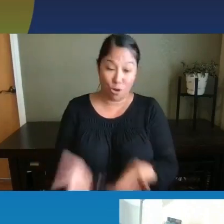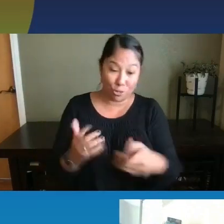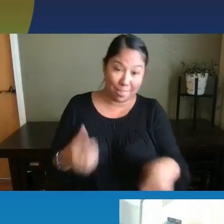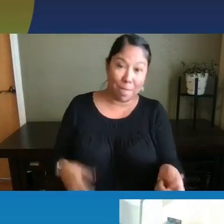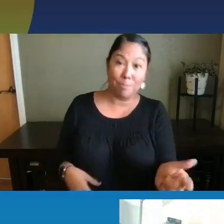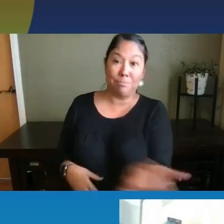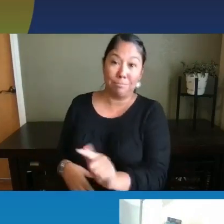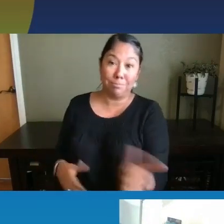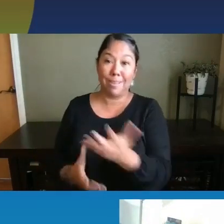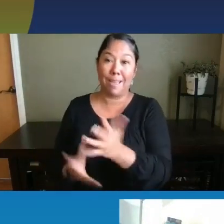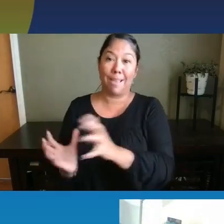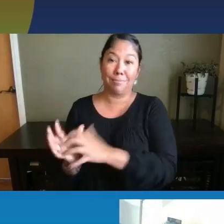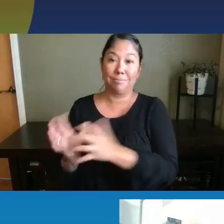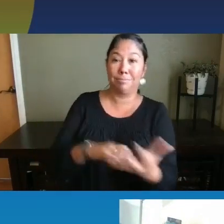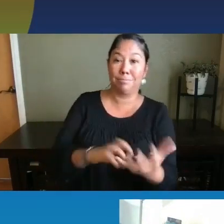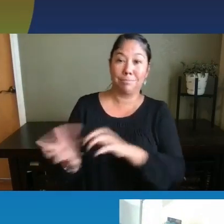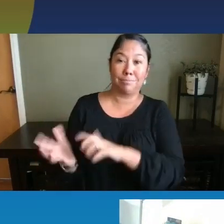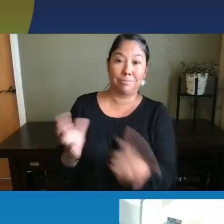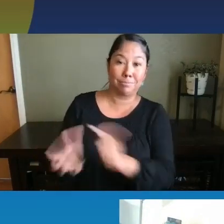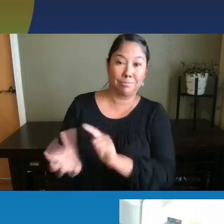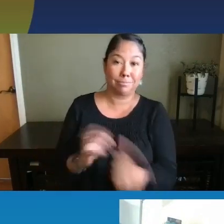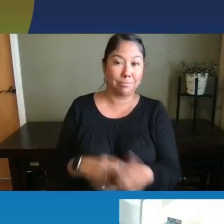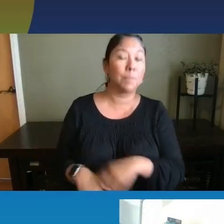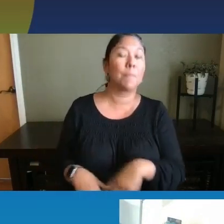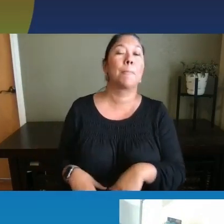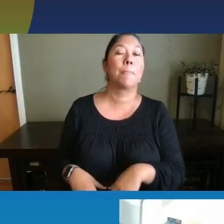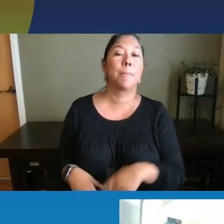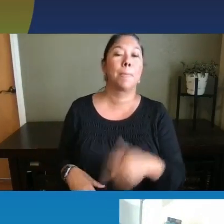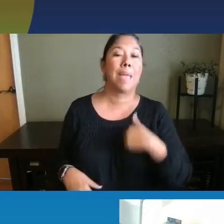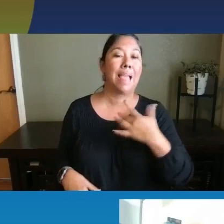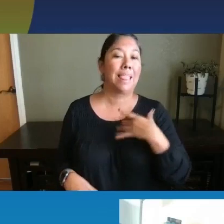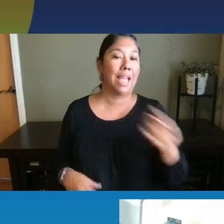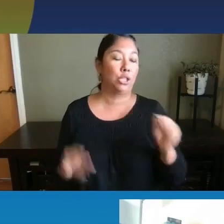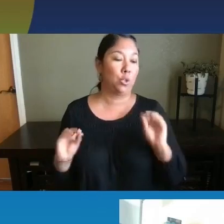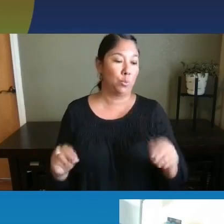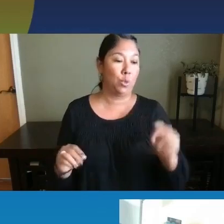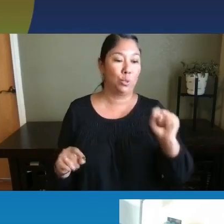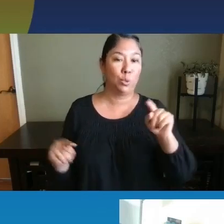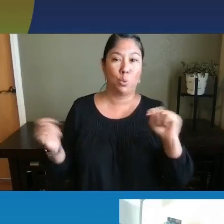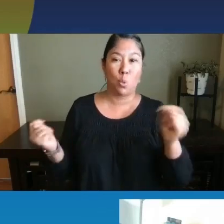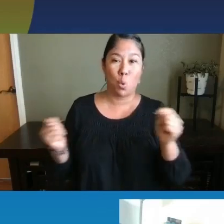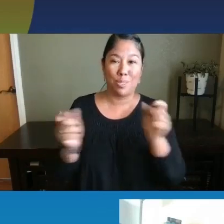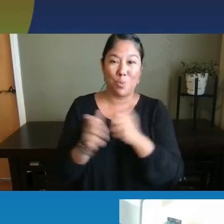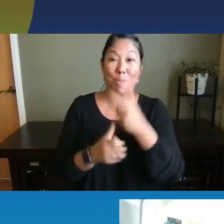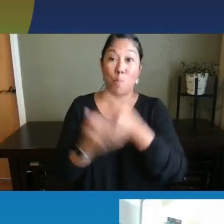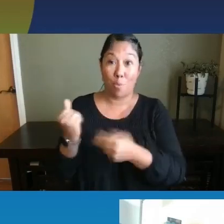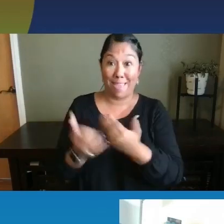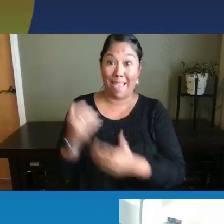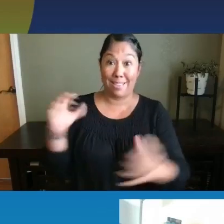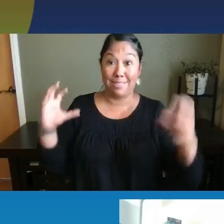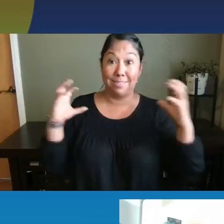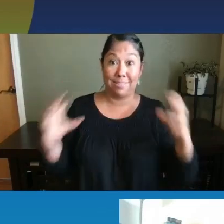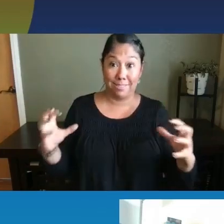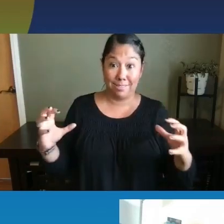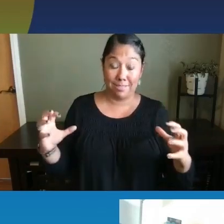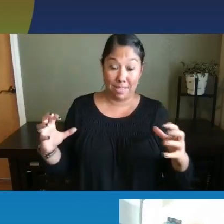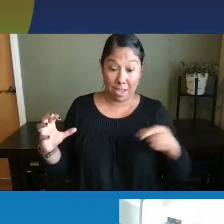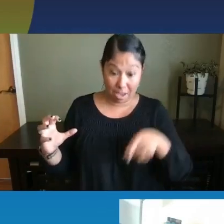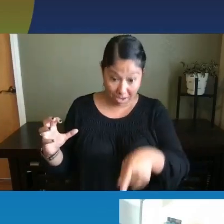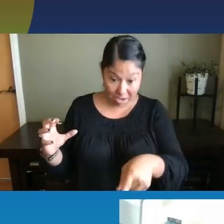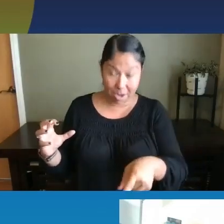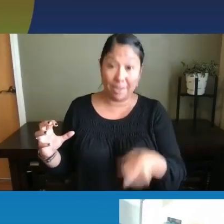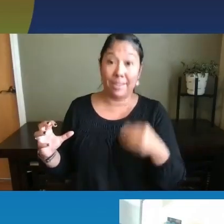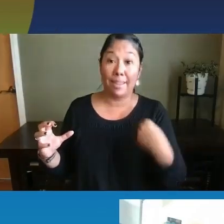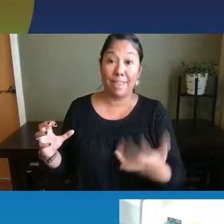other. Um, I like to put, I like to put, um, toys in both of their hands and then hold out another very interesting toy